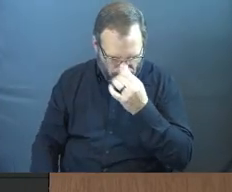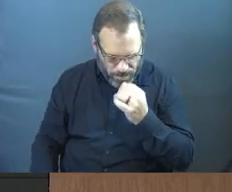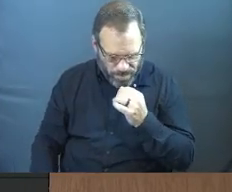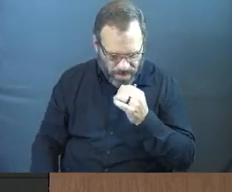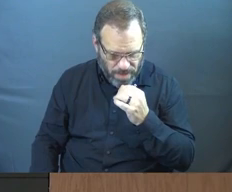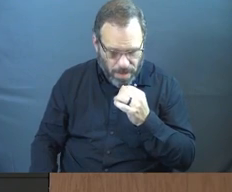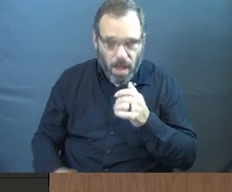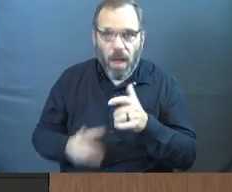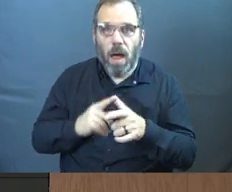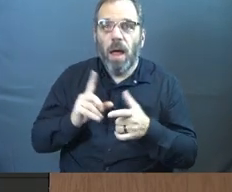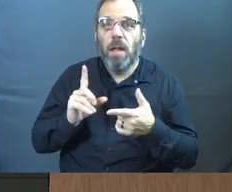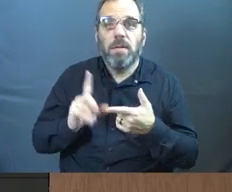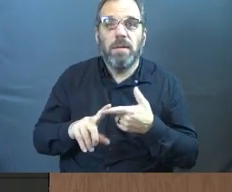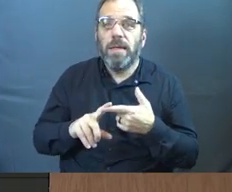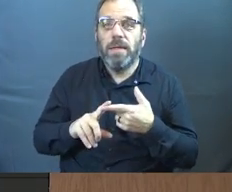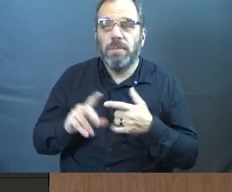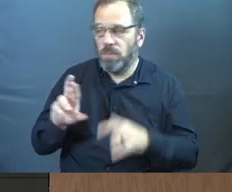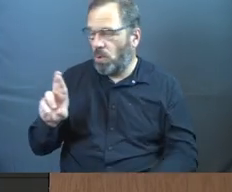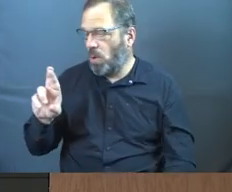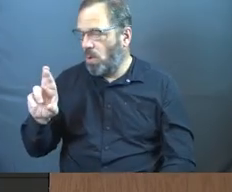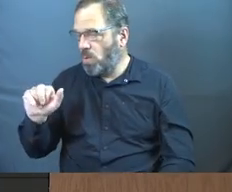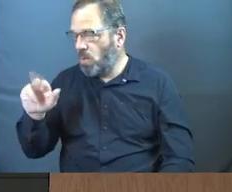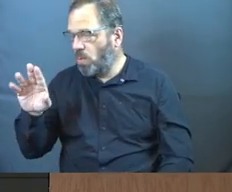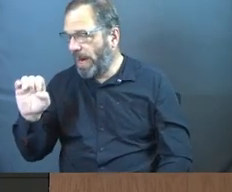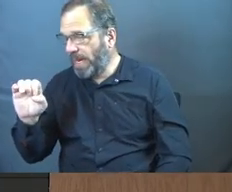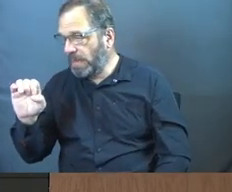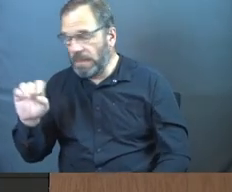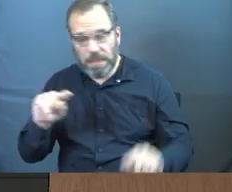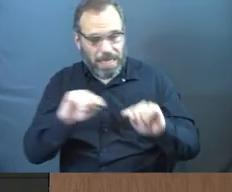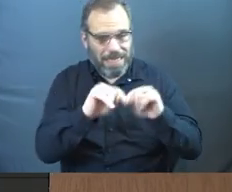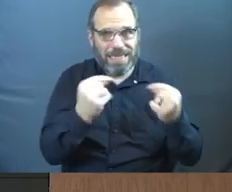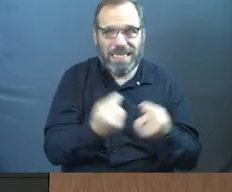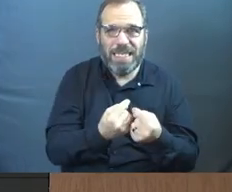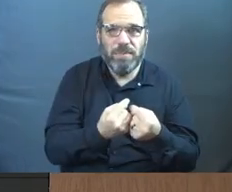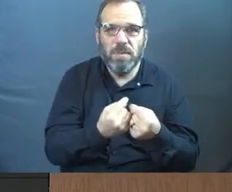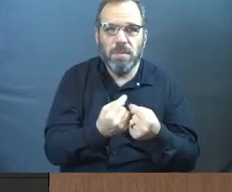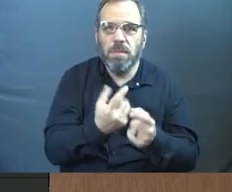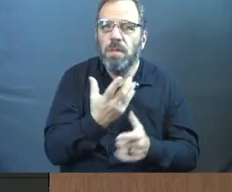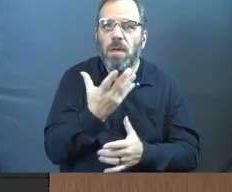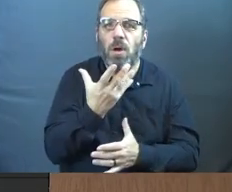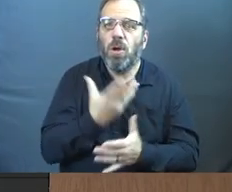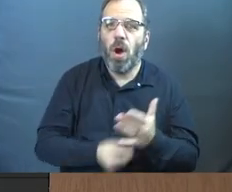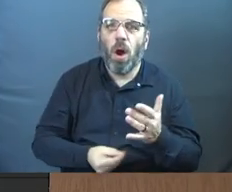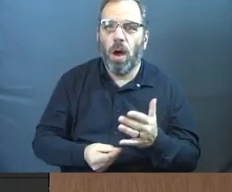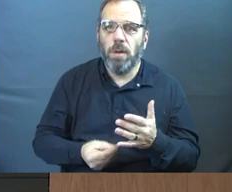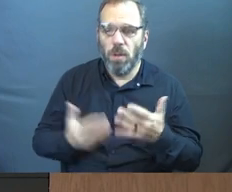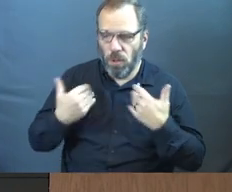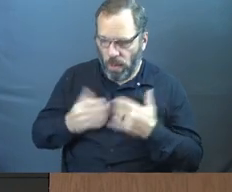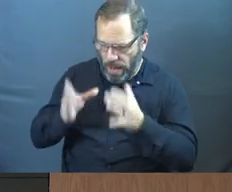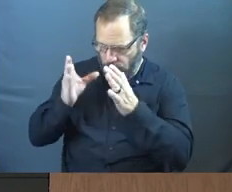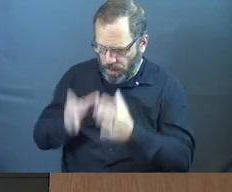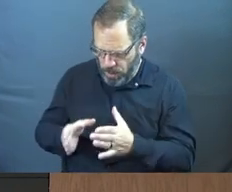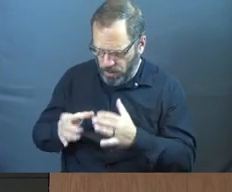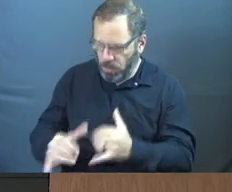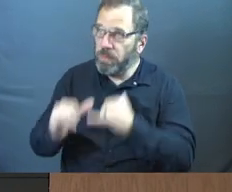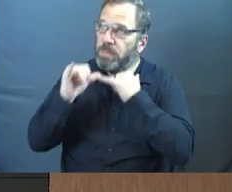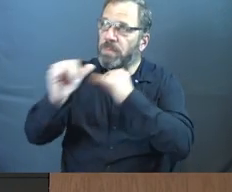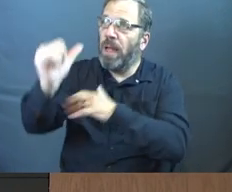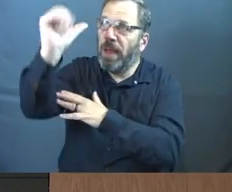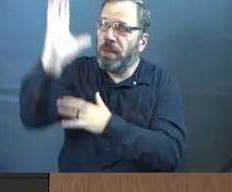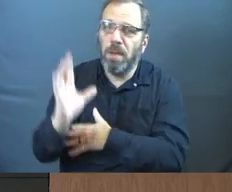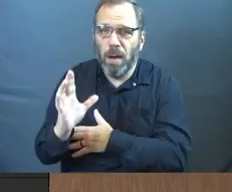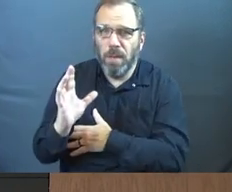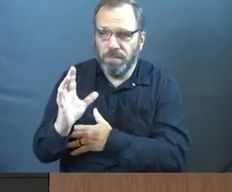And suddenly there was no race and there weren't even teams. You just had an individual made in the image of God